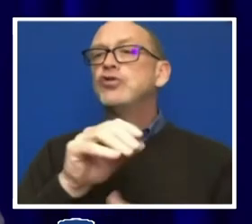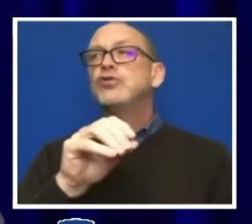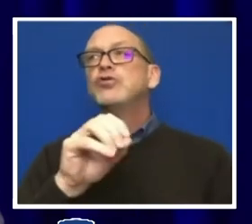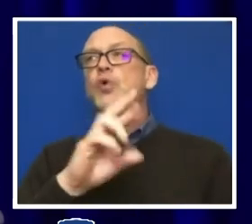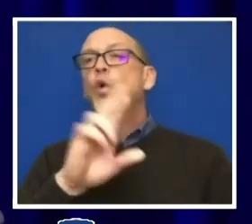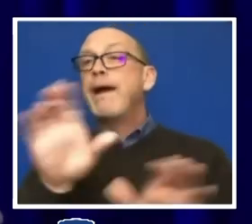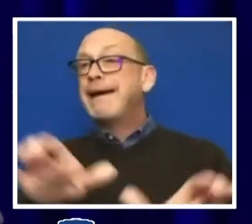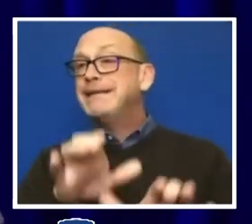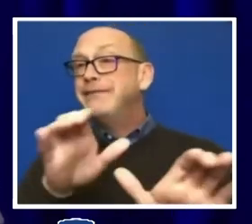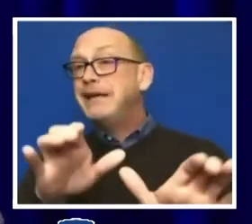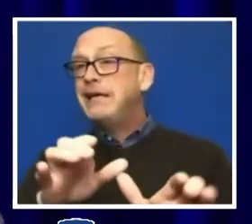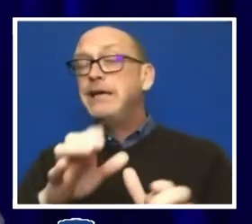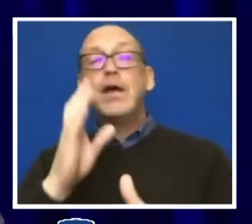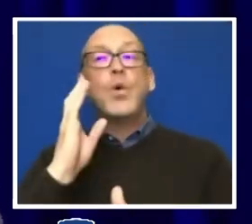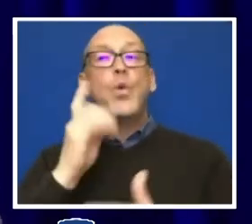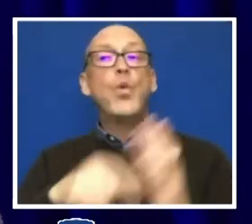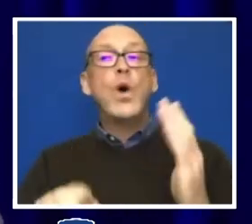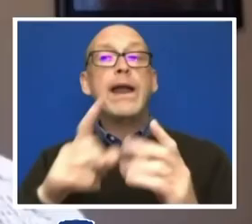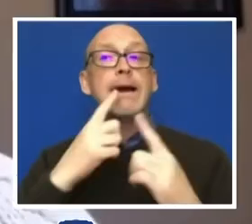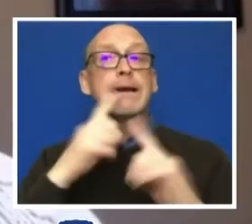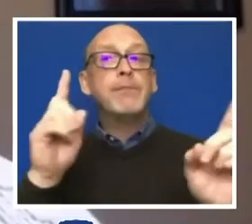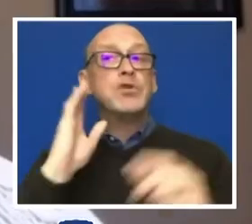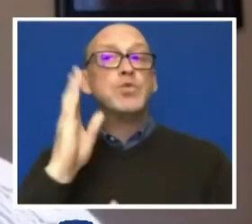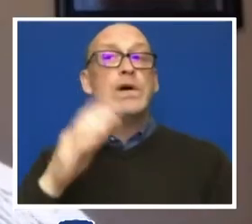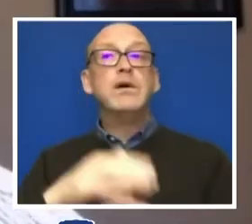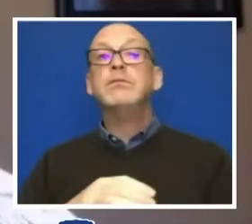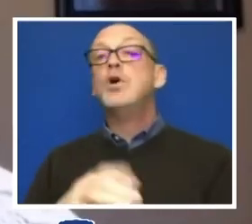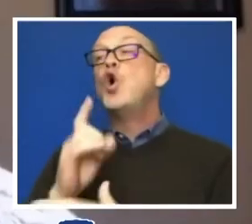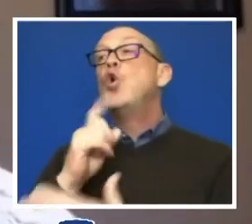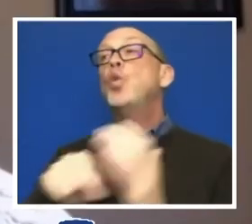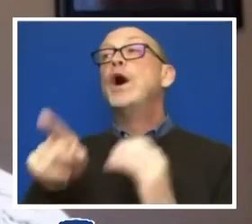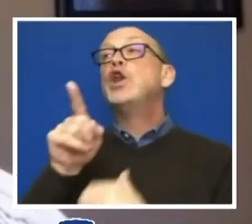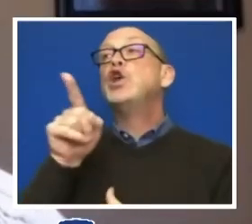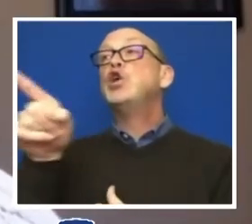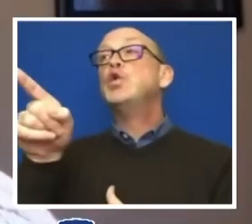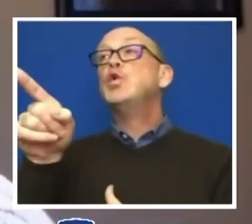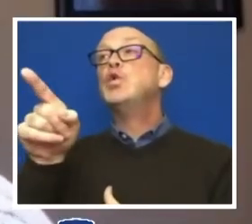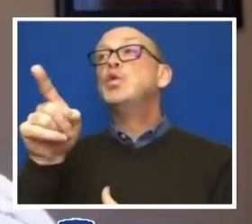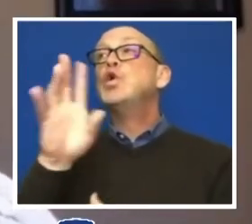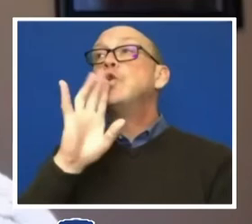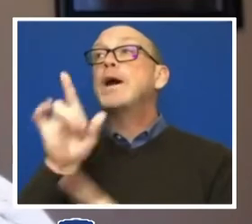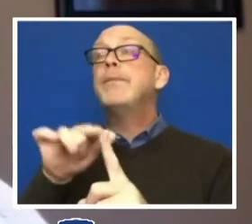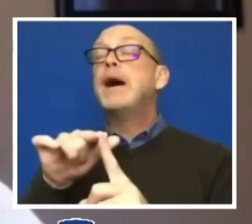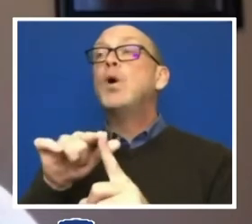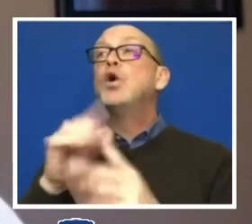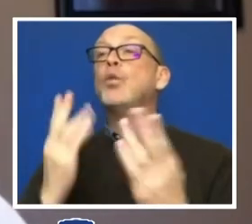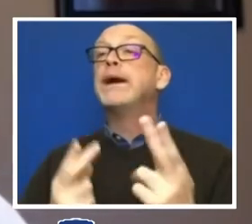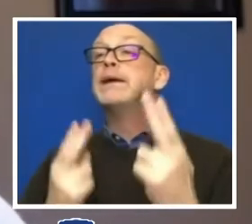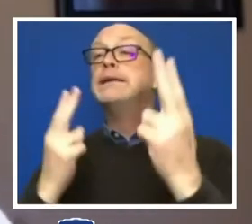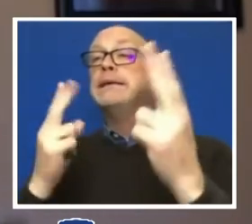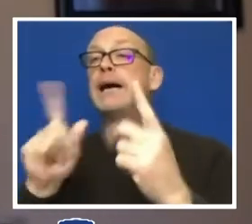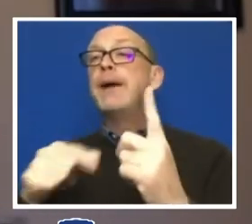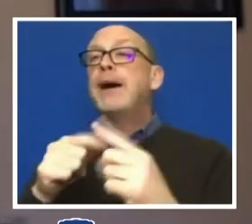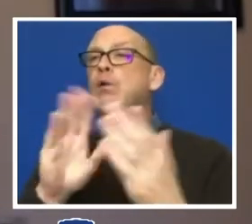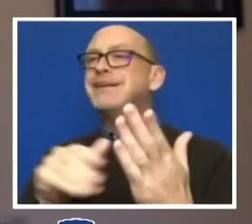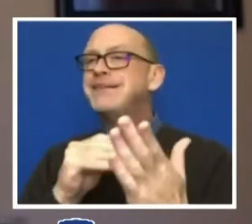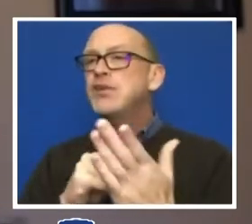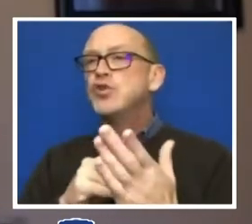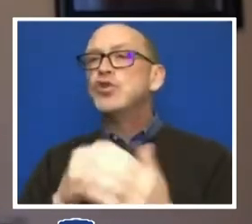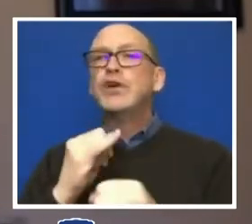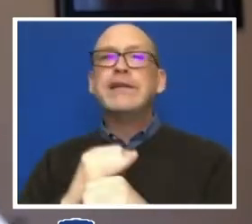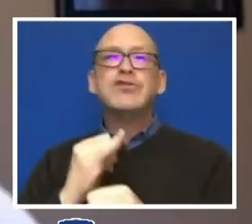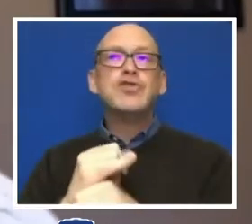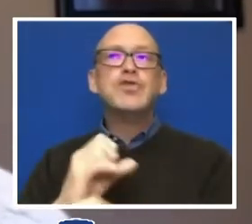So the thing you refer to is a recommendation about a center, an institute or a